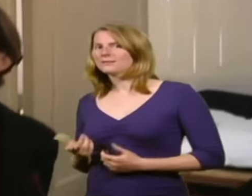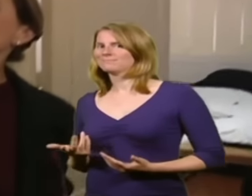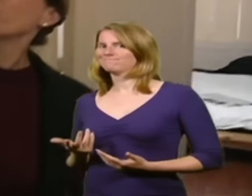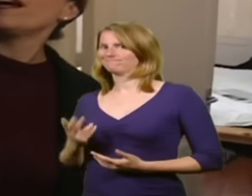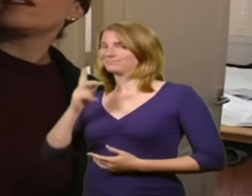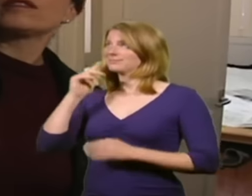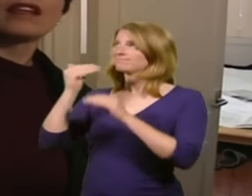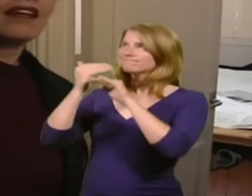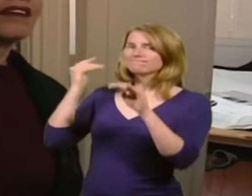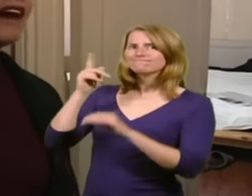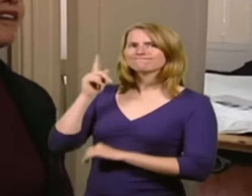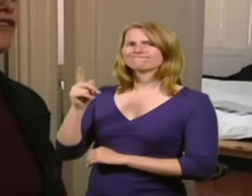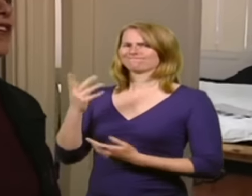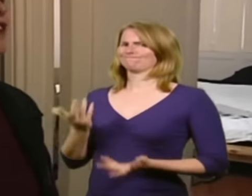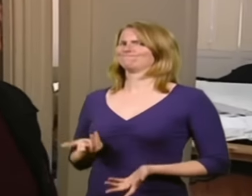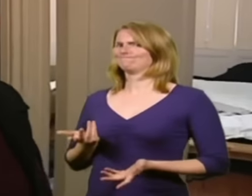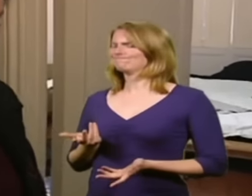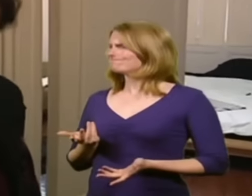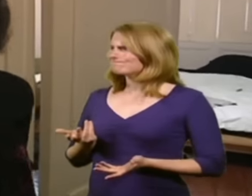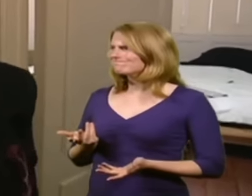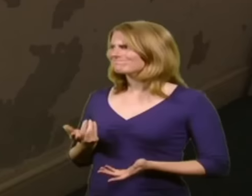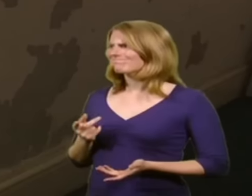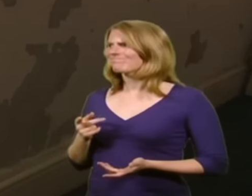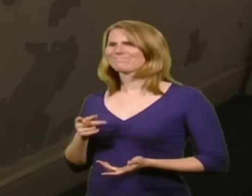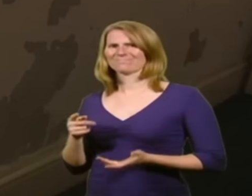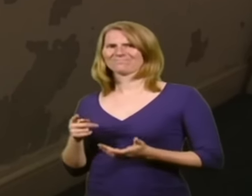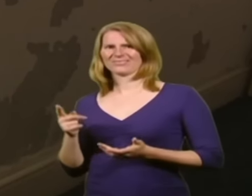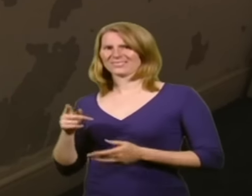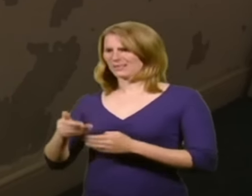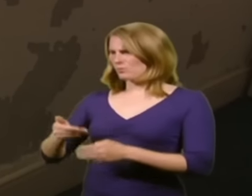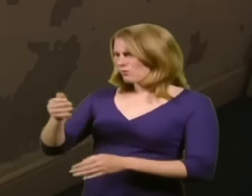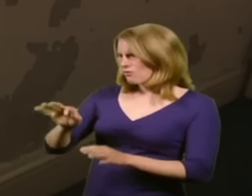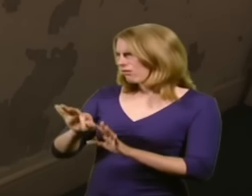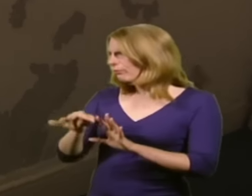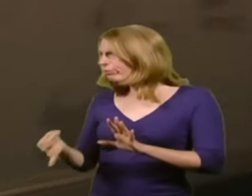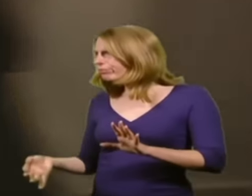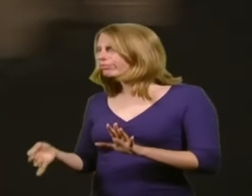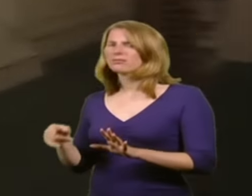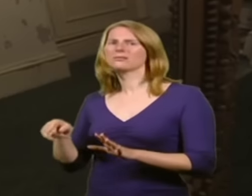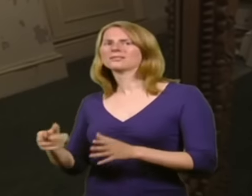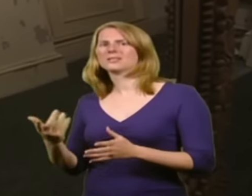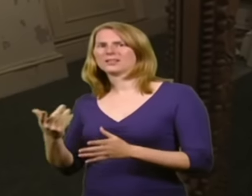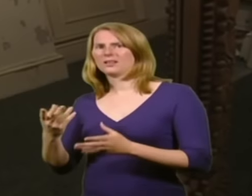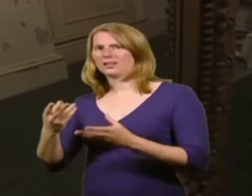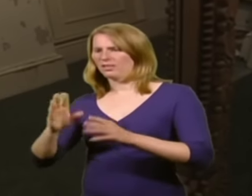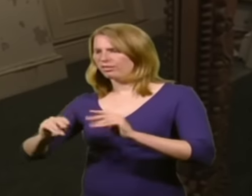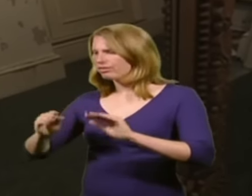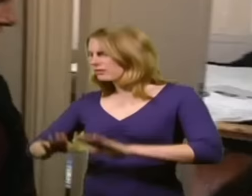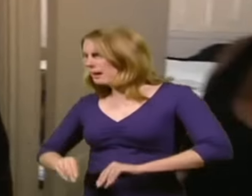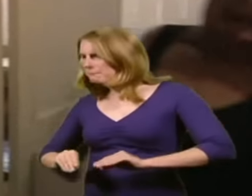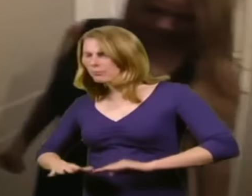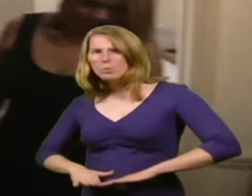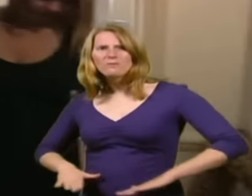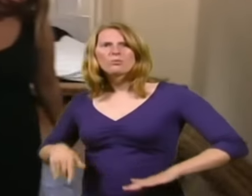but to show your house, unfinished ceiling and peeling wallpaper and this just sort of dumped on the floor.